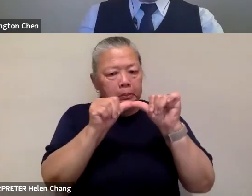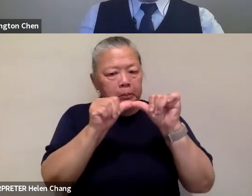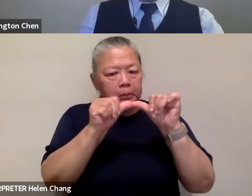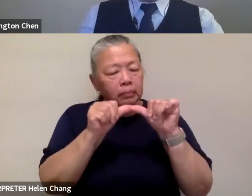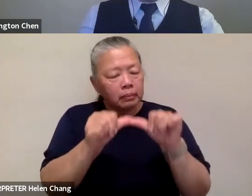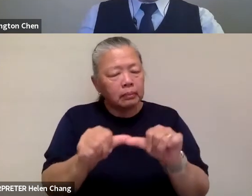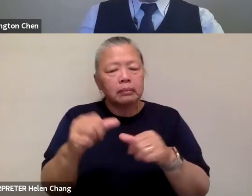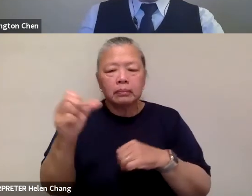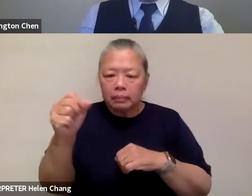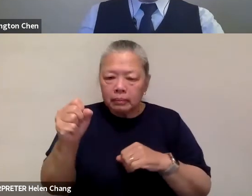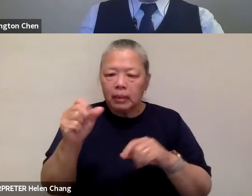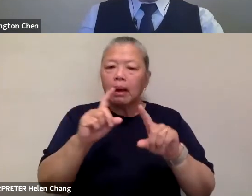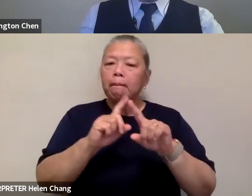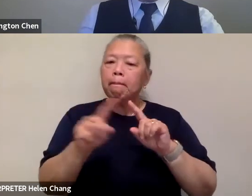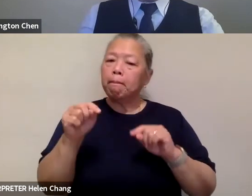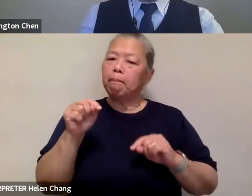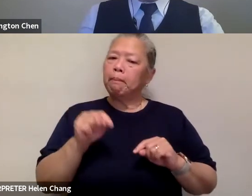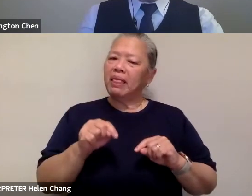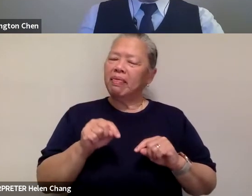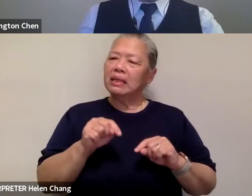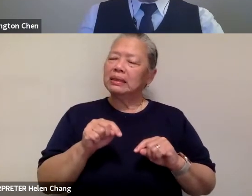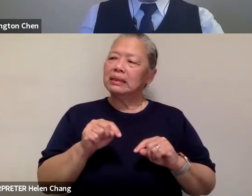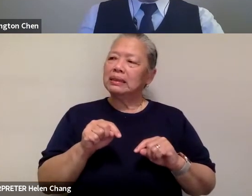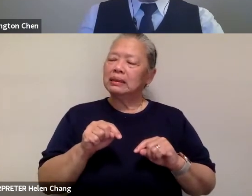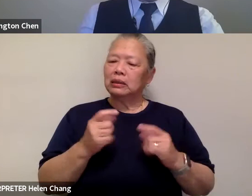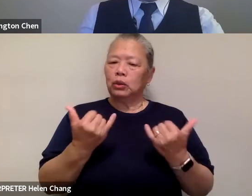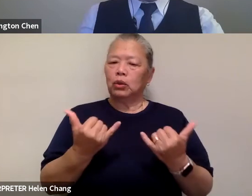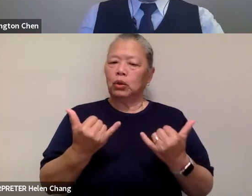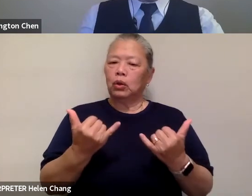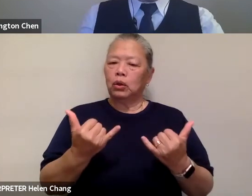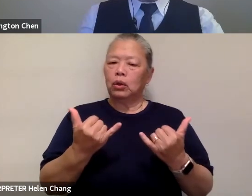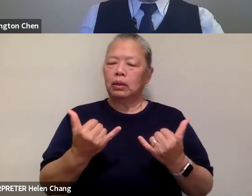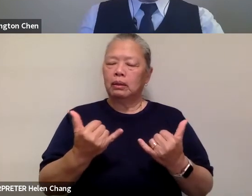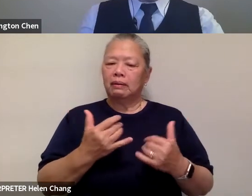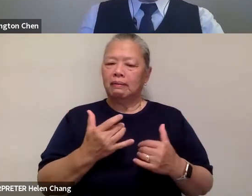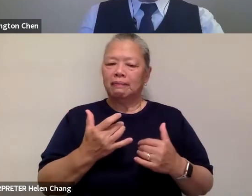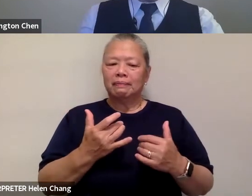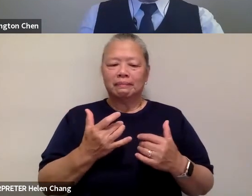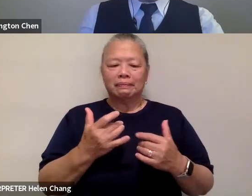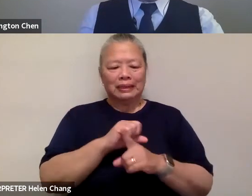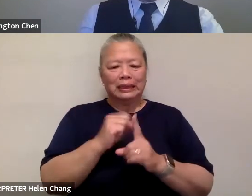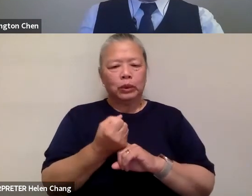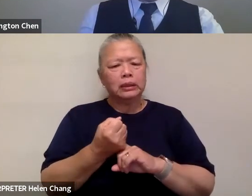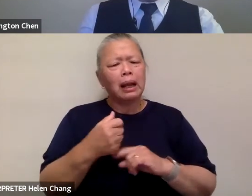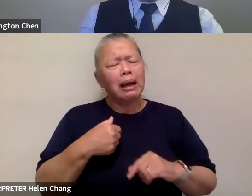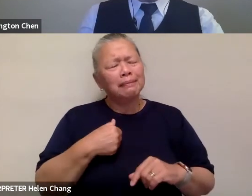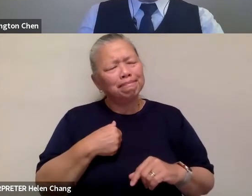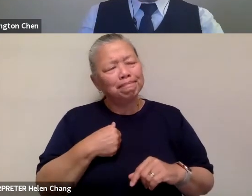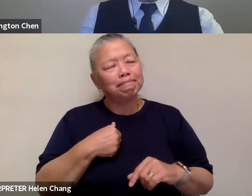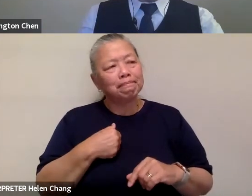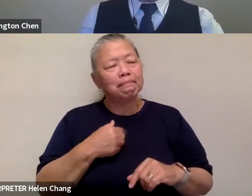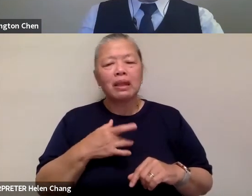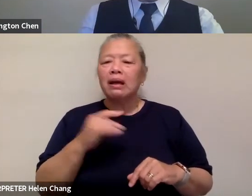this at least present day feels feels like that this movement